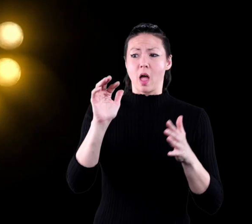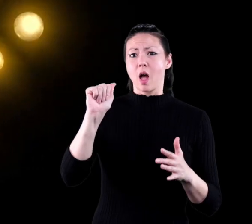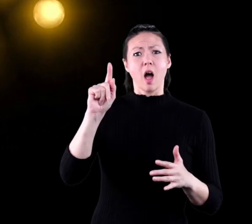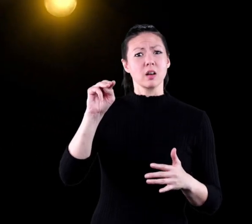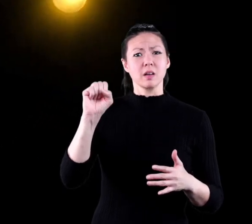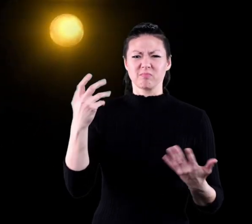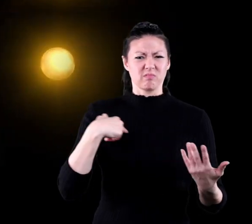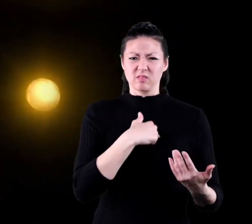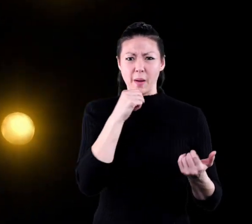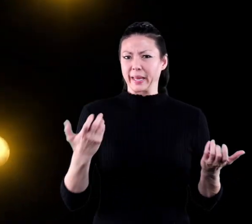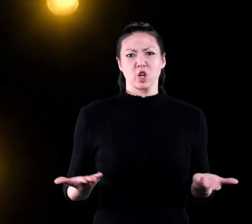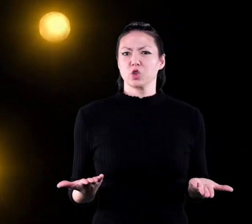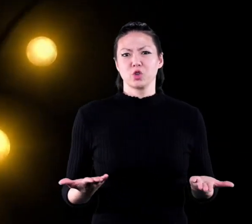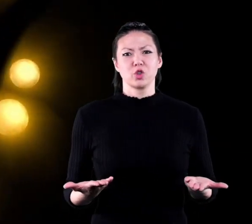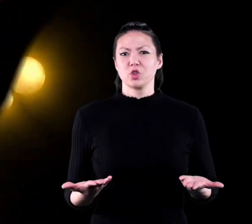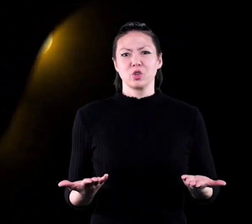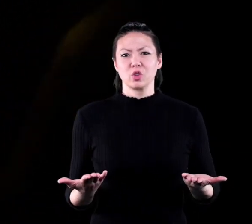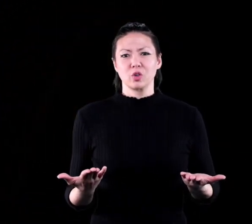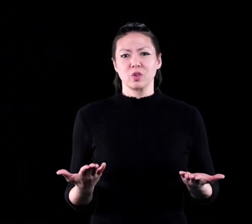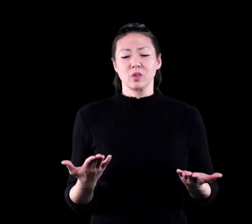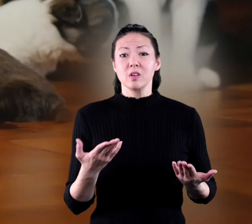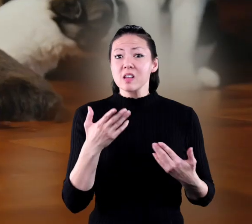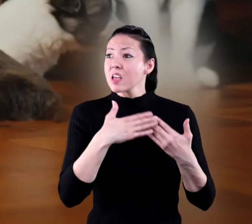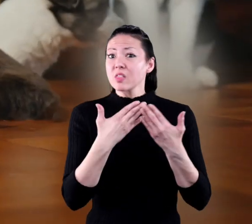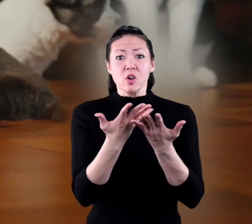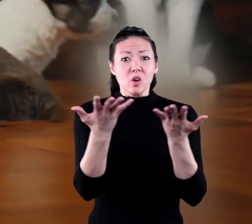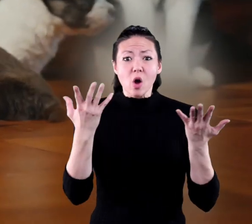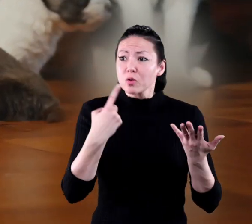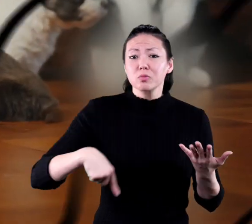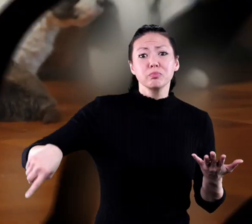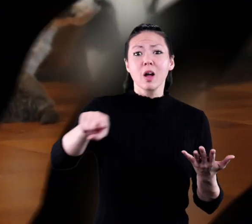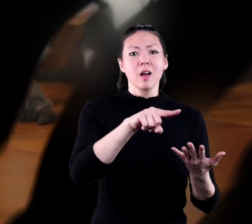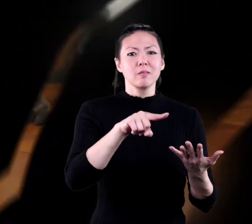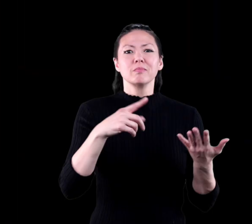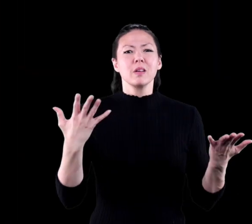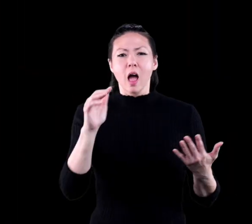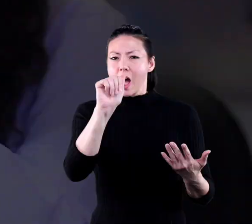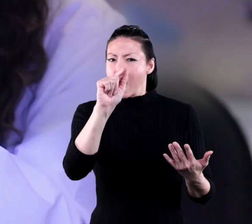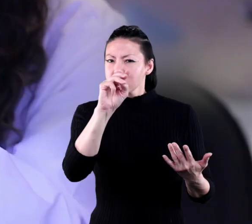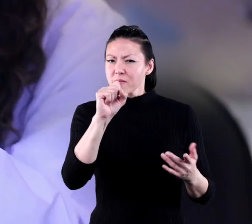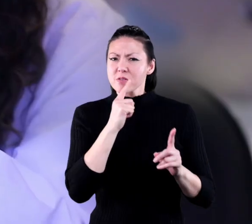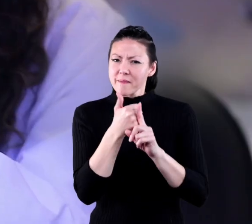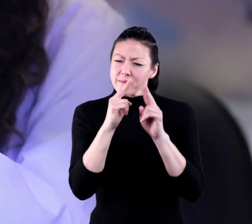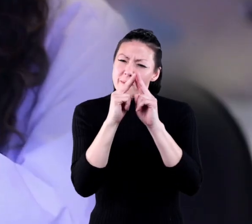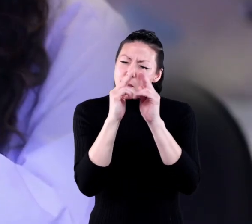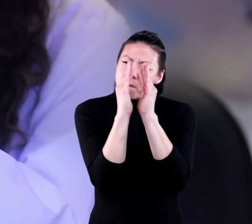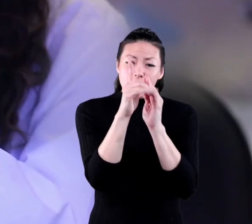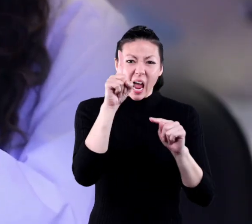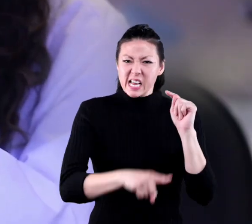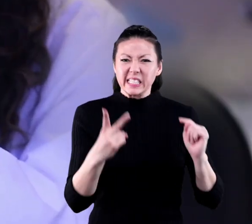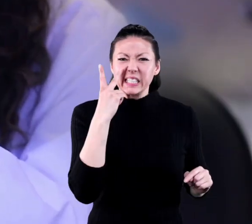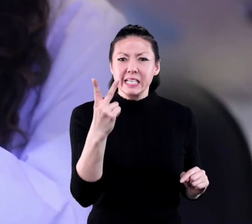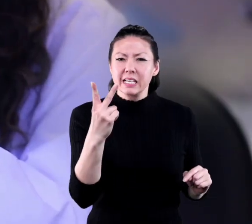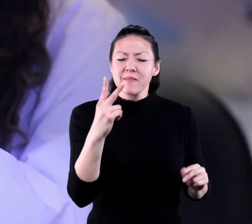Without these atoms, you would not exist. And neither would the things around you. Atoms are so small